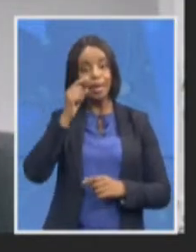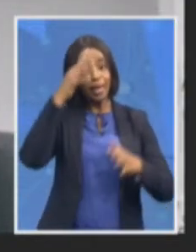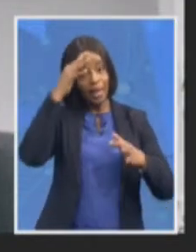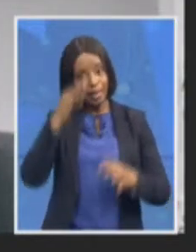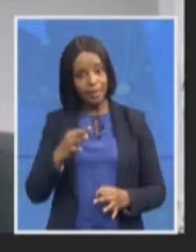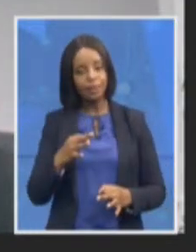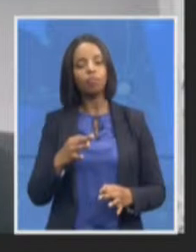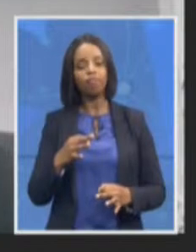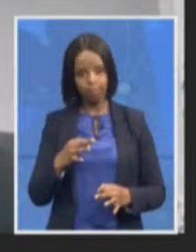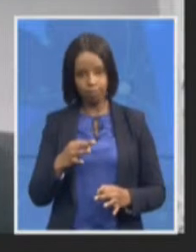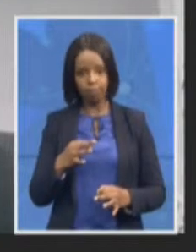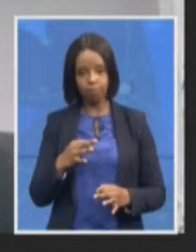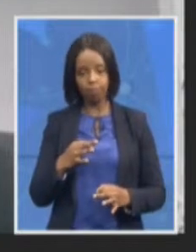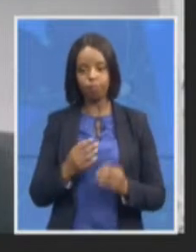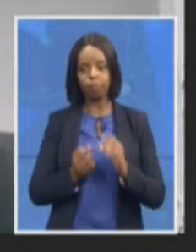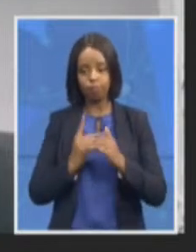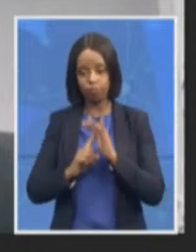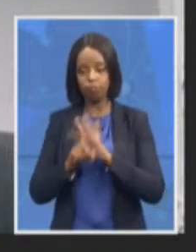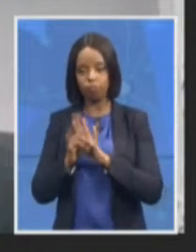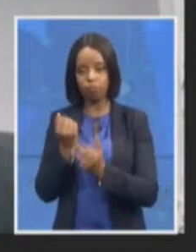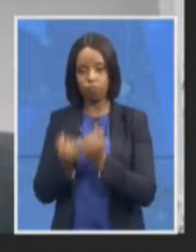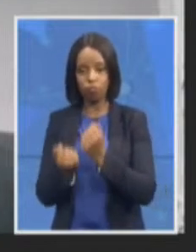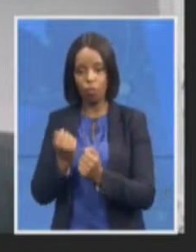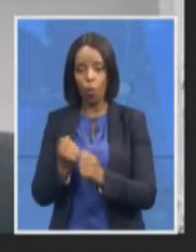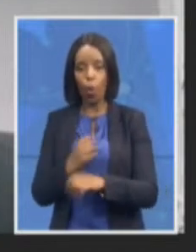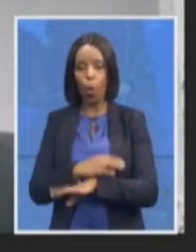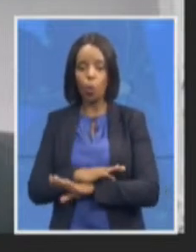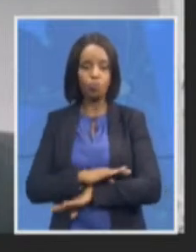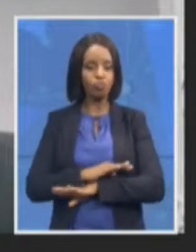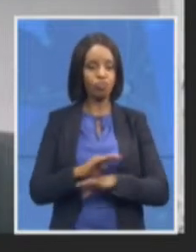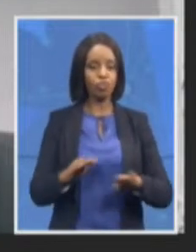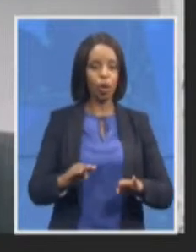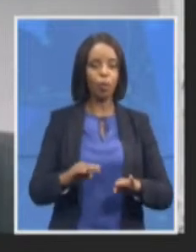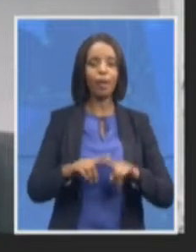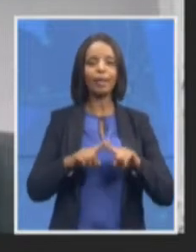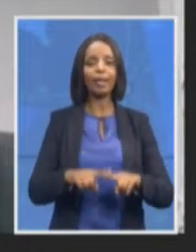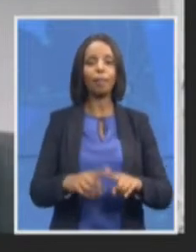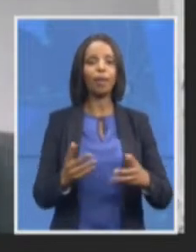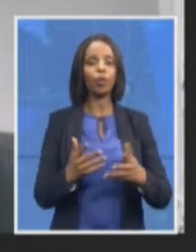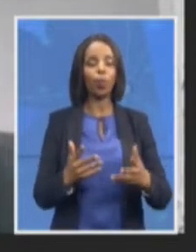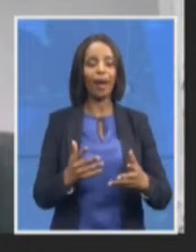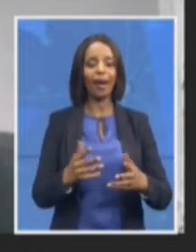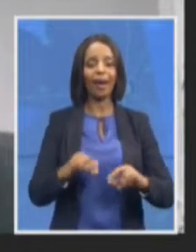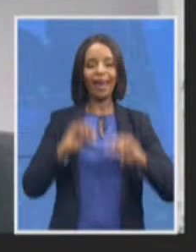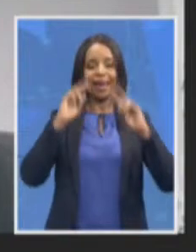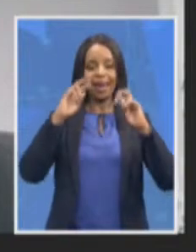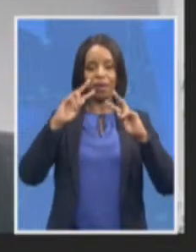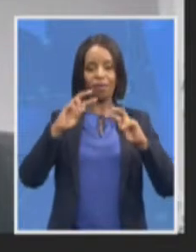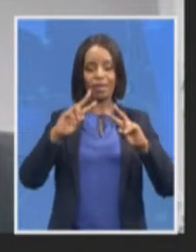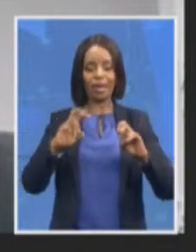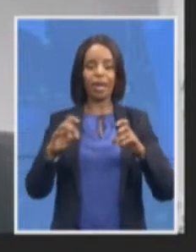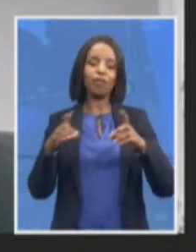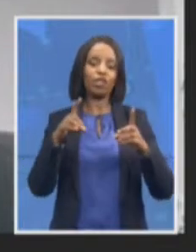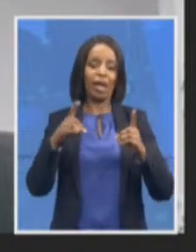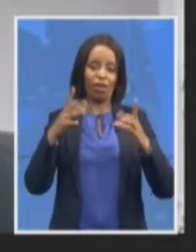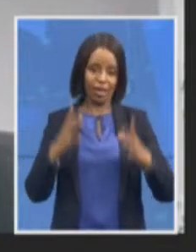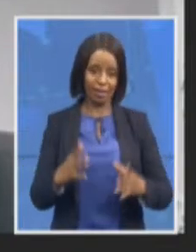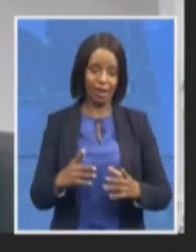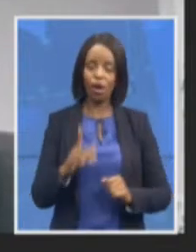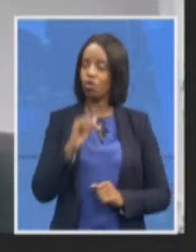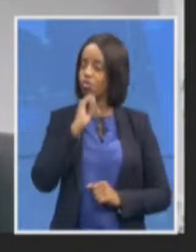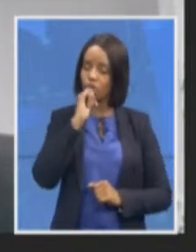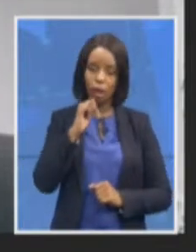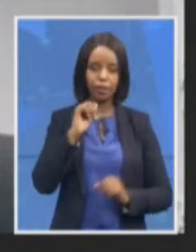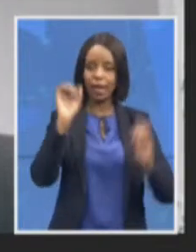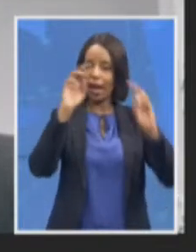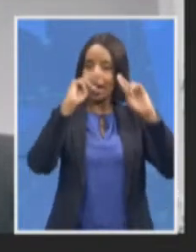prosecutions and the investigating director and not by the national director the national director is a